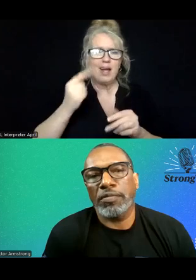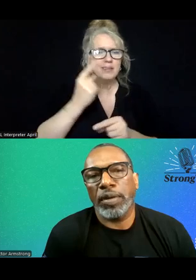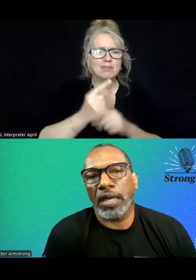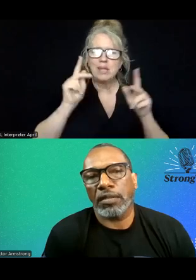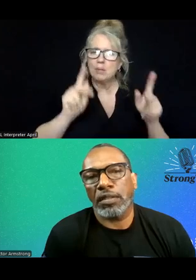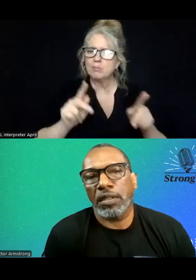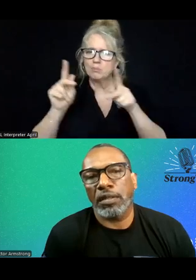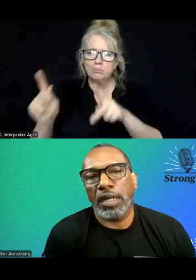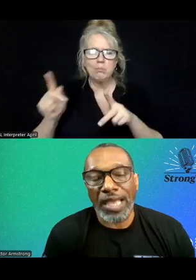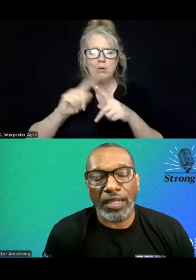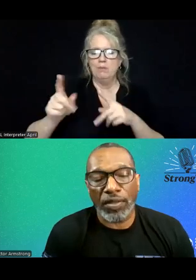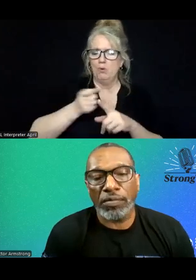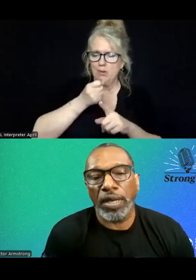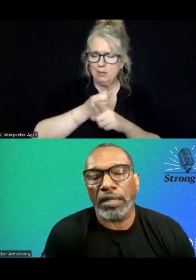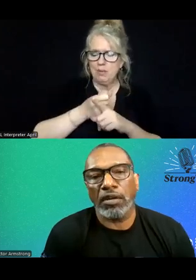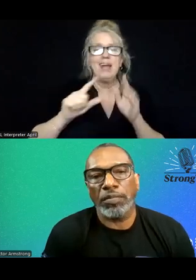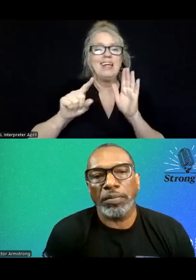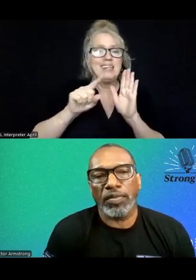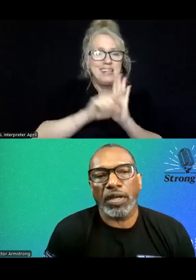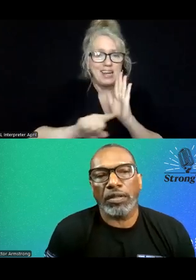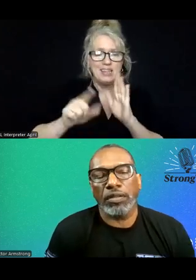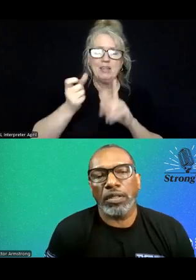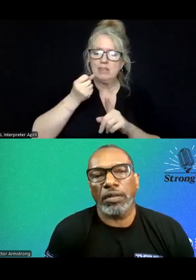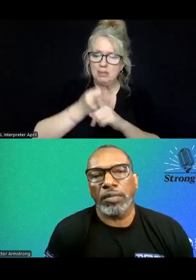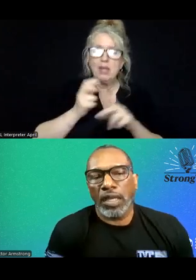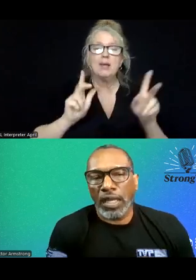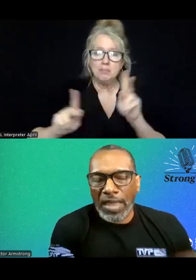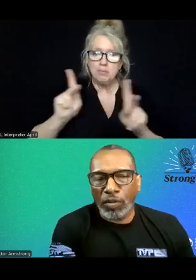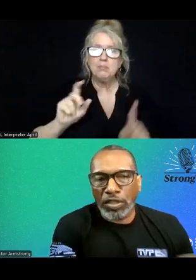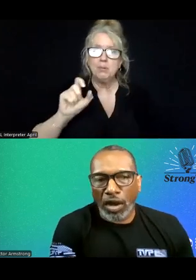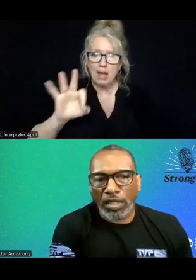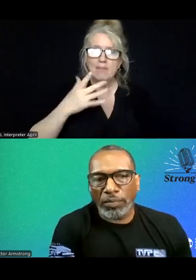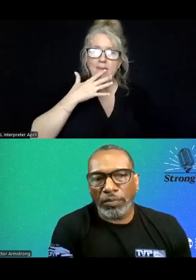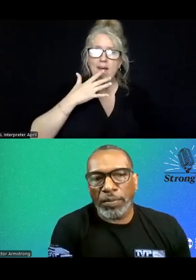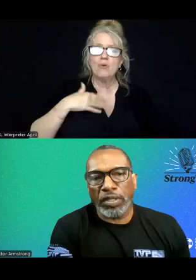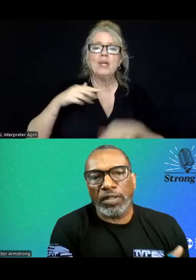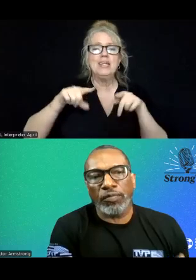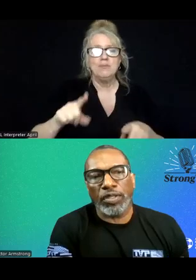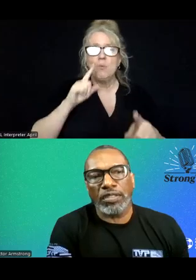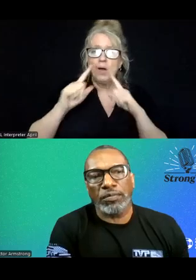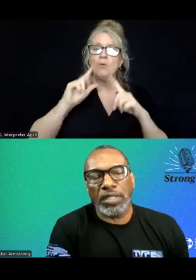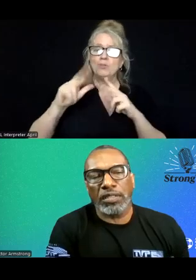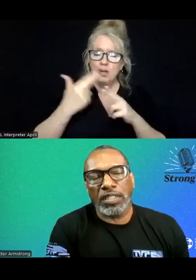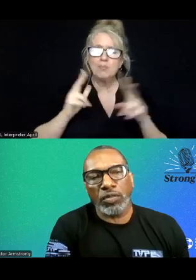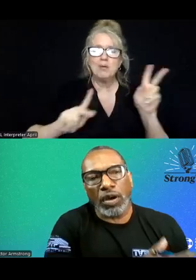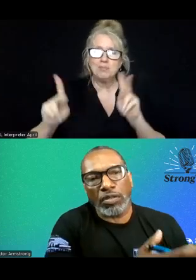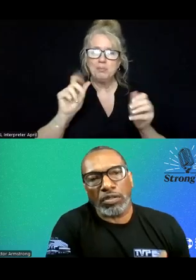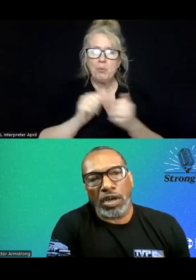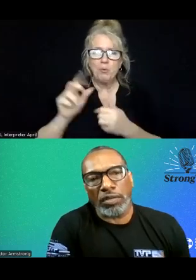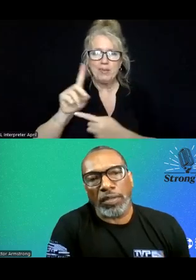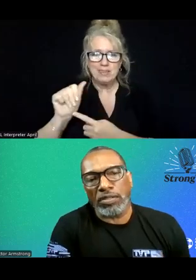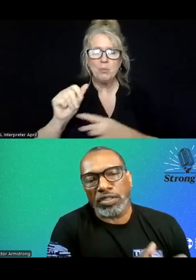impact, a negative impact on people of color. Even when we're talking about people with disabilities,